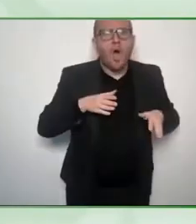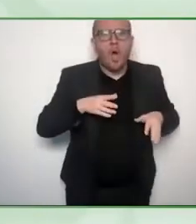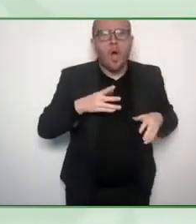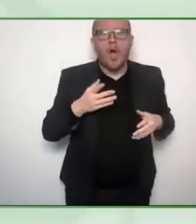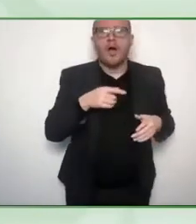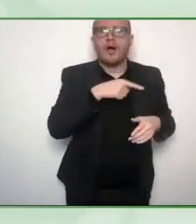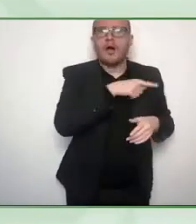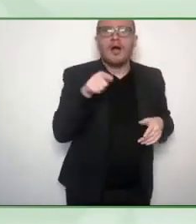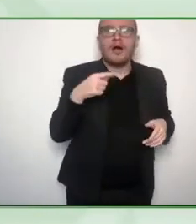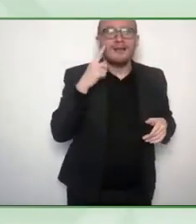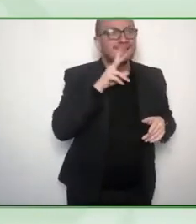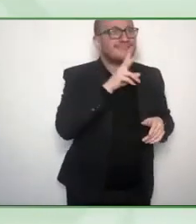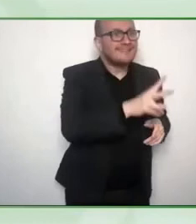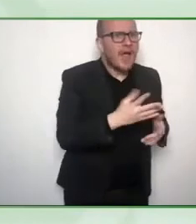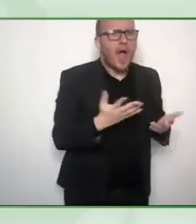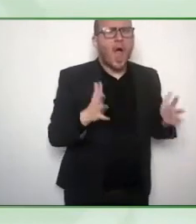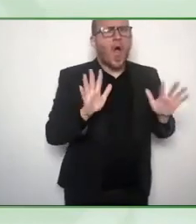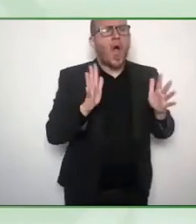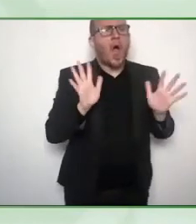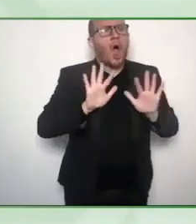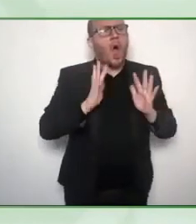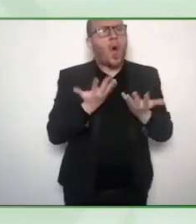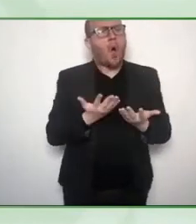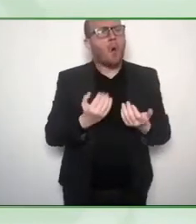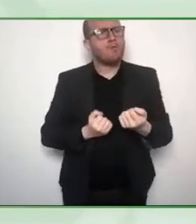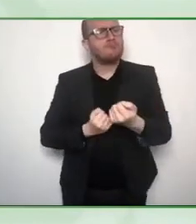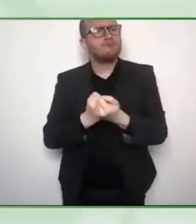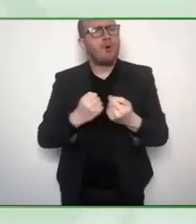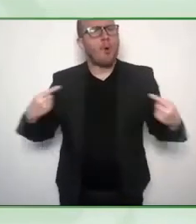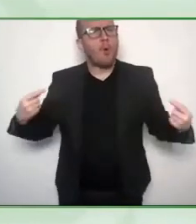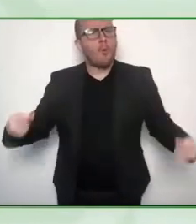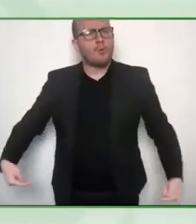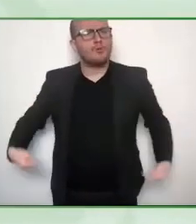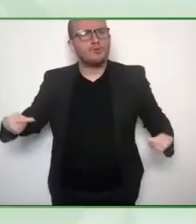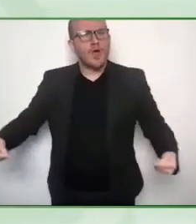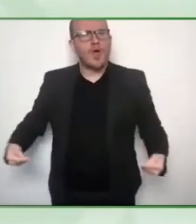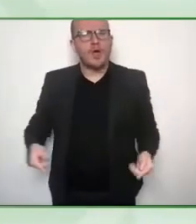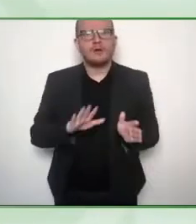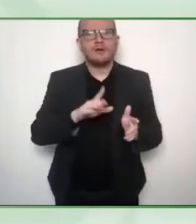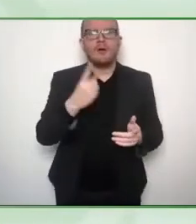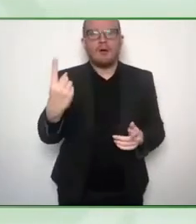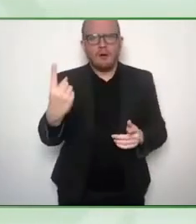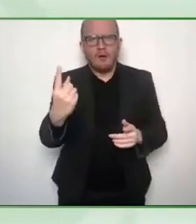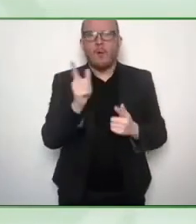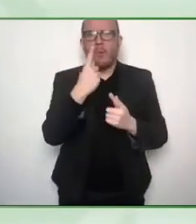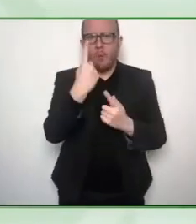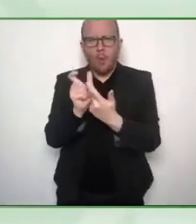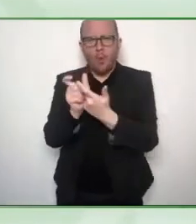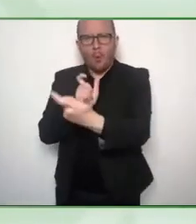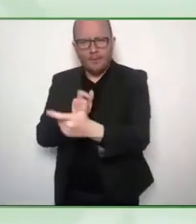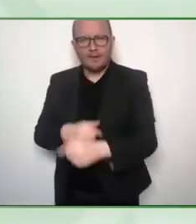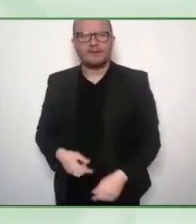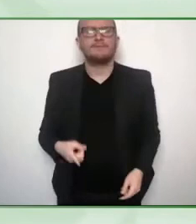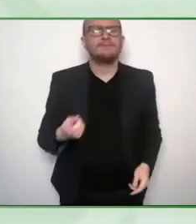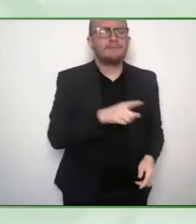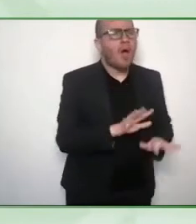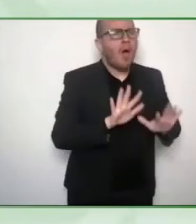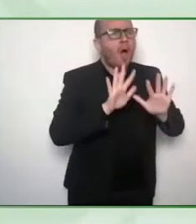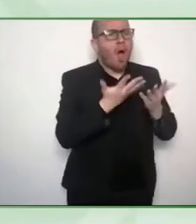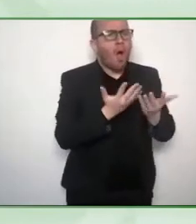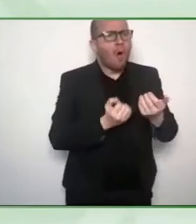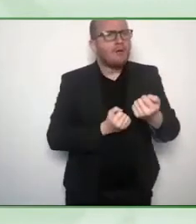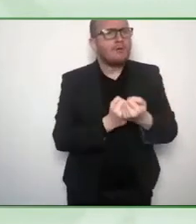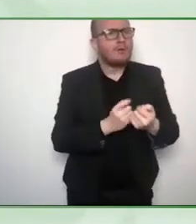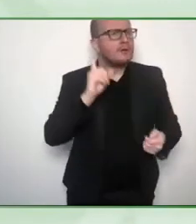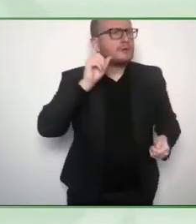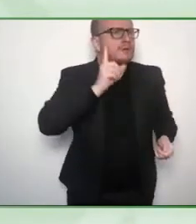company for wheelchair users. The crowd sourcing, accessibility data gathering apps are all